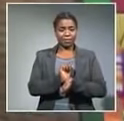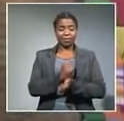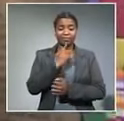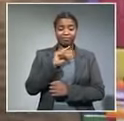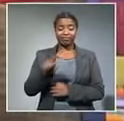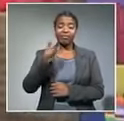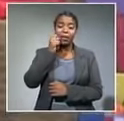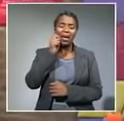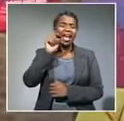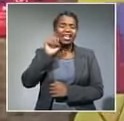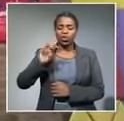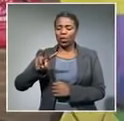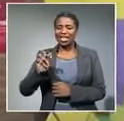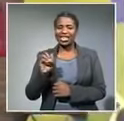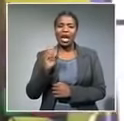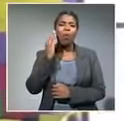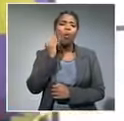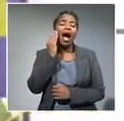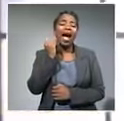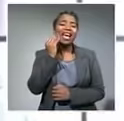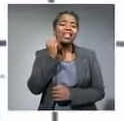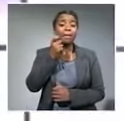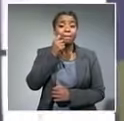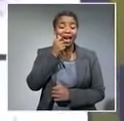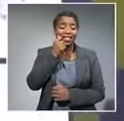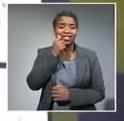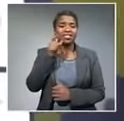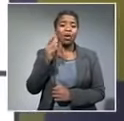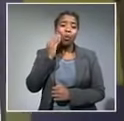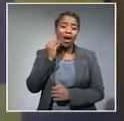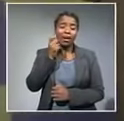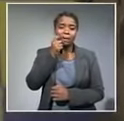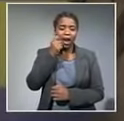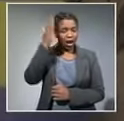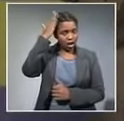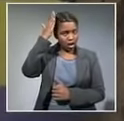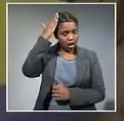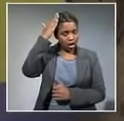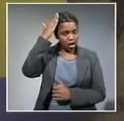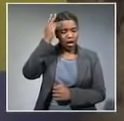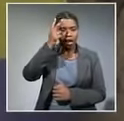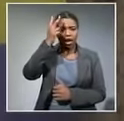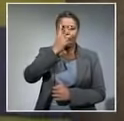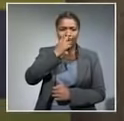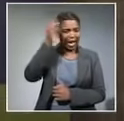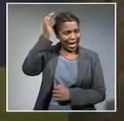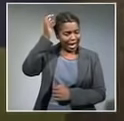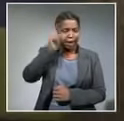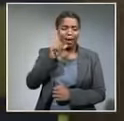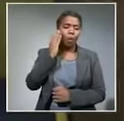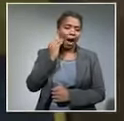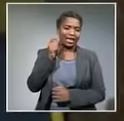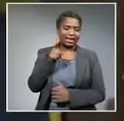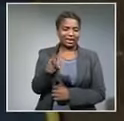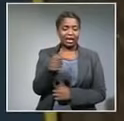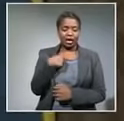the accused a 20 year old white man who I hear has black hair was kept in police custody until his first